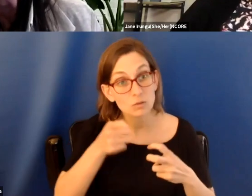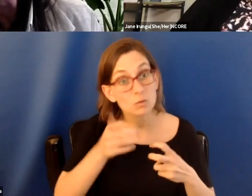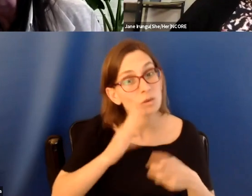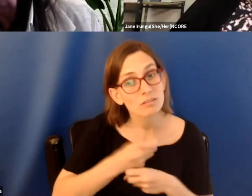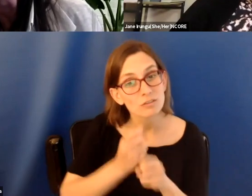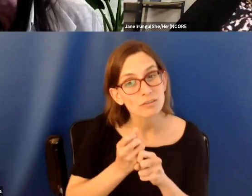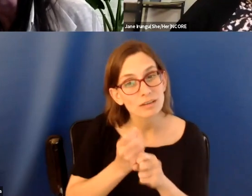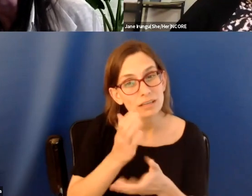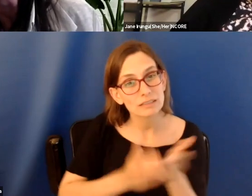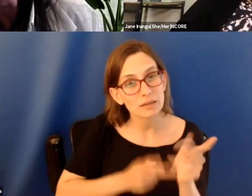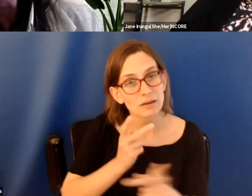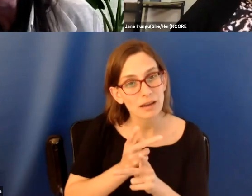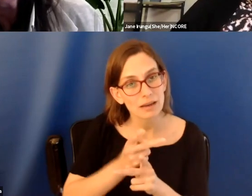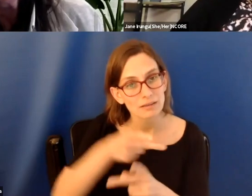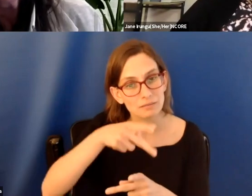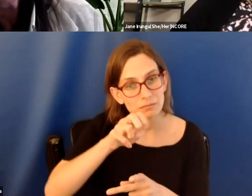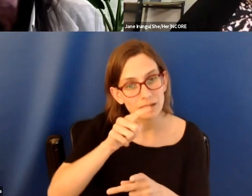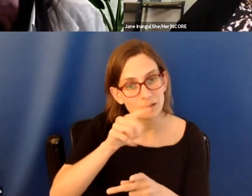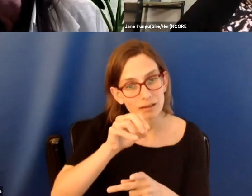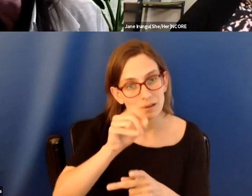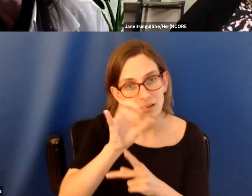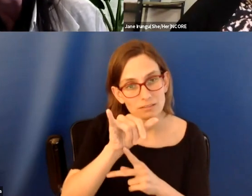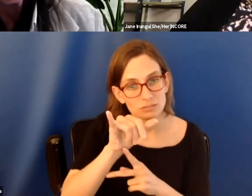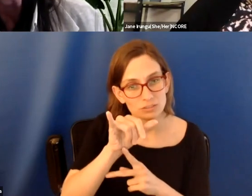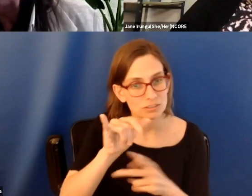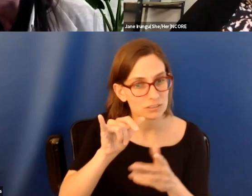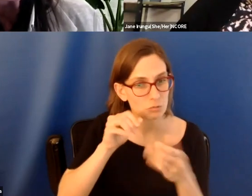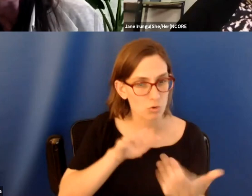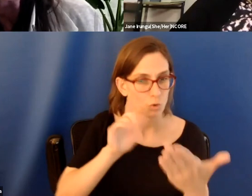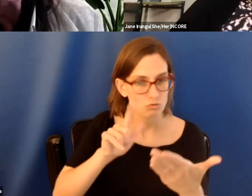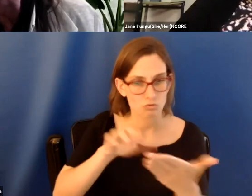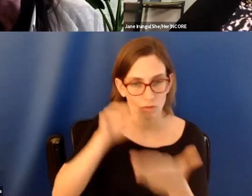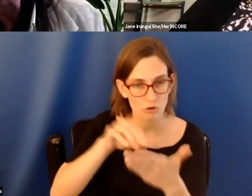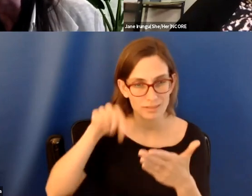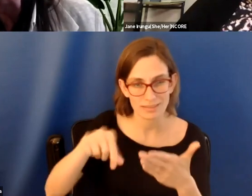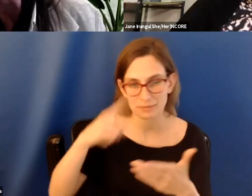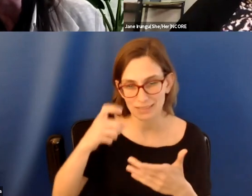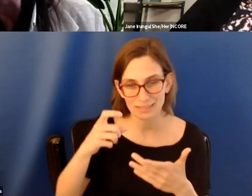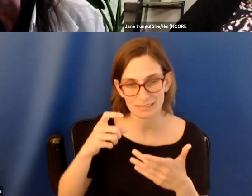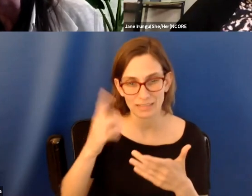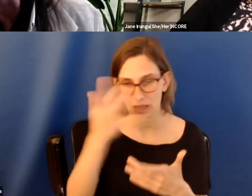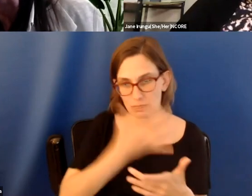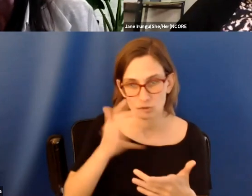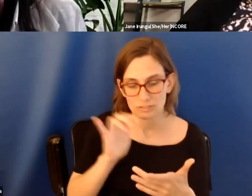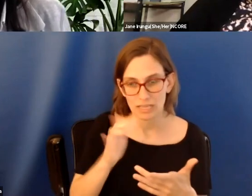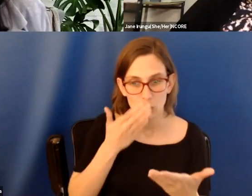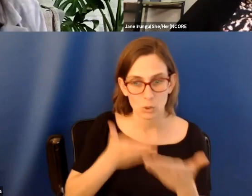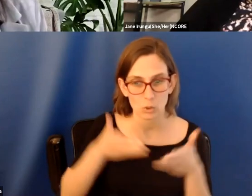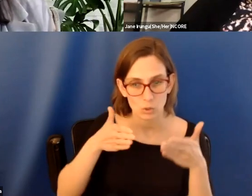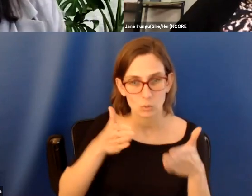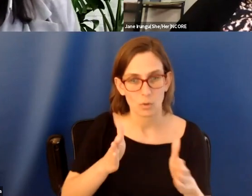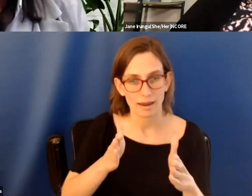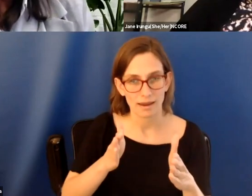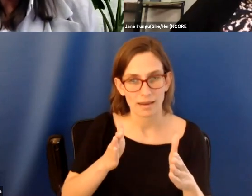kind of pedagogical approach to learning this? Because definitely this looks like a good way to, uh,